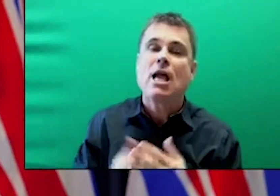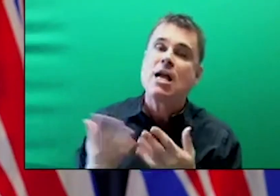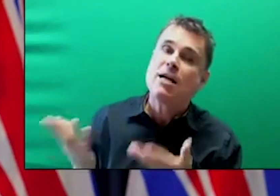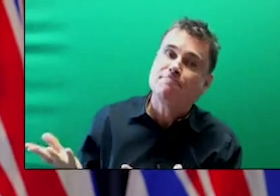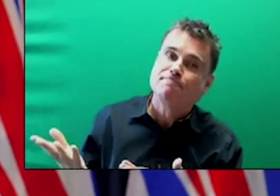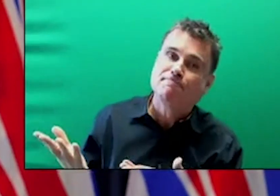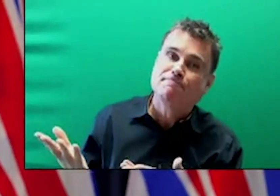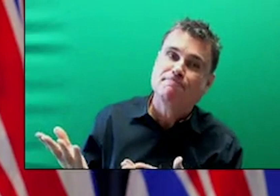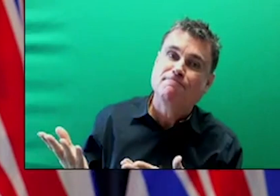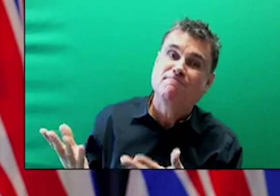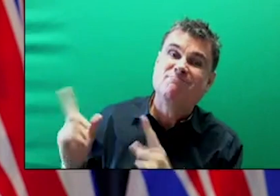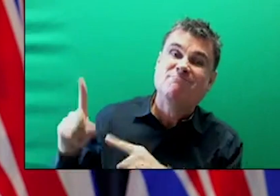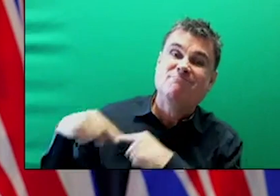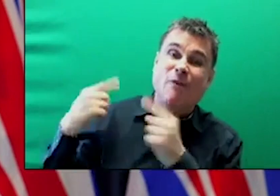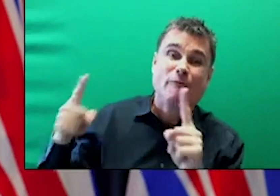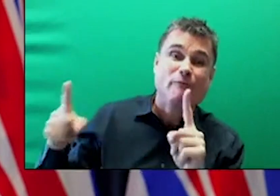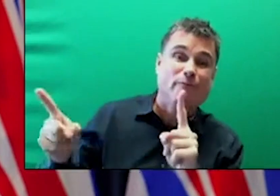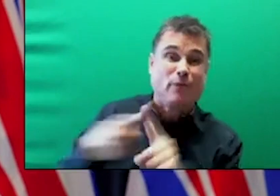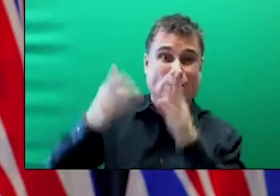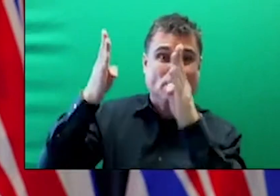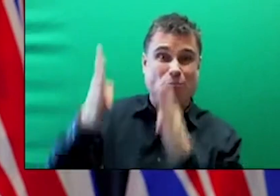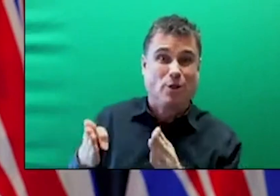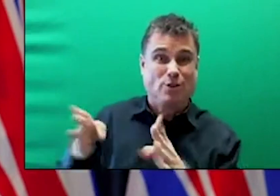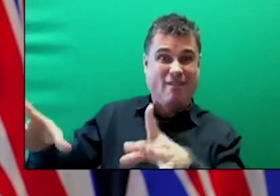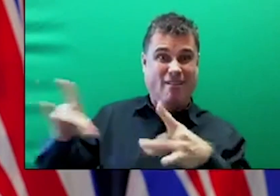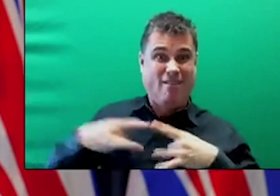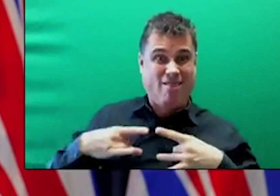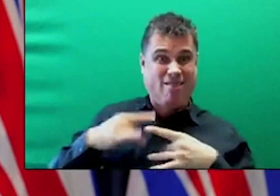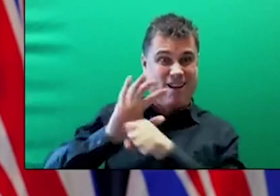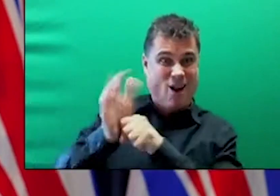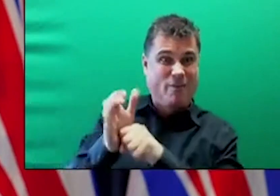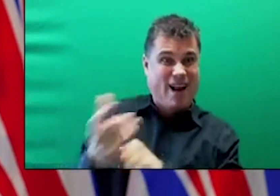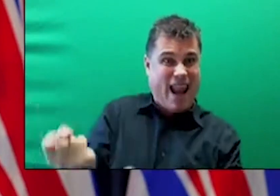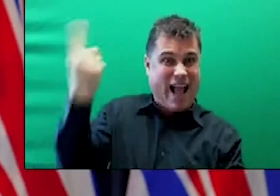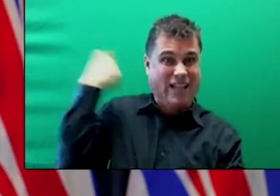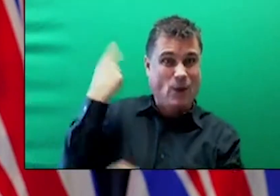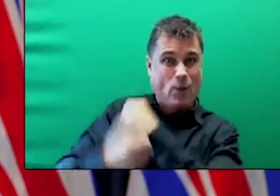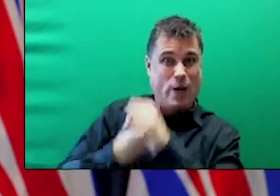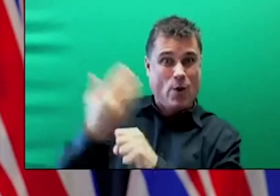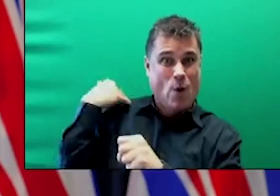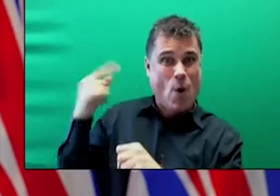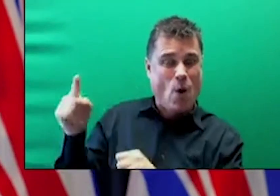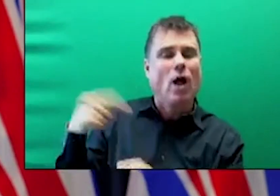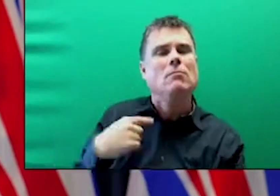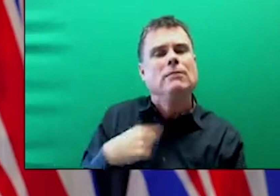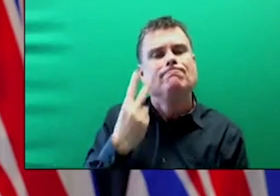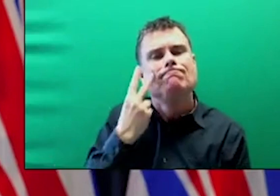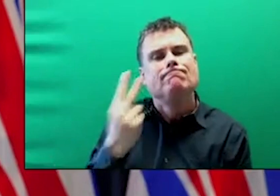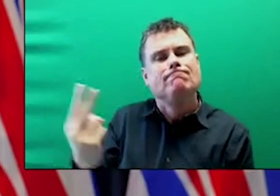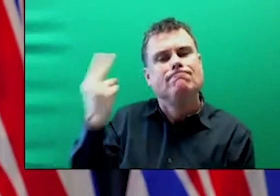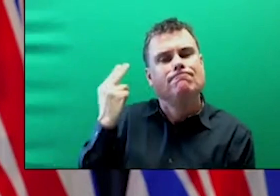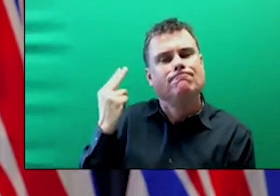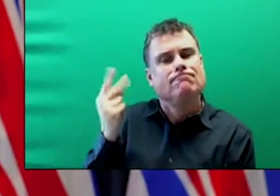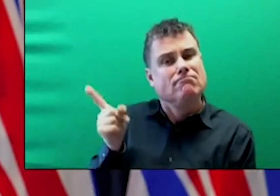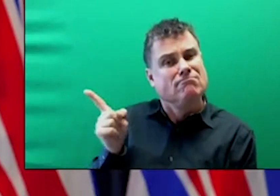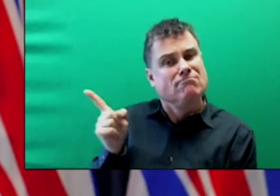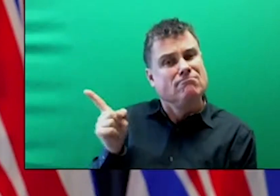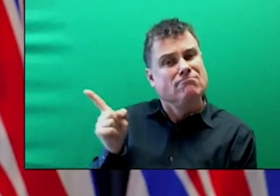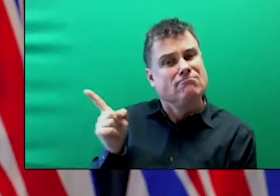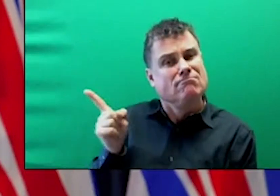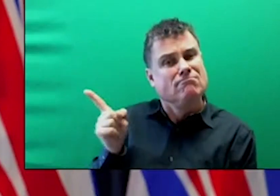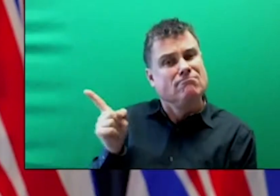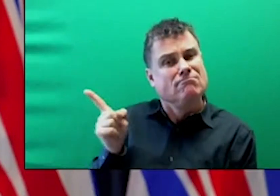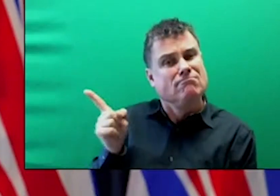anger Twitter. But by and large, British Columbians appear to be satisfied with the direction we've gone. We've been as